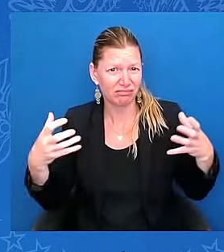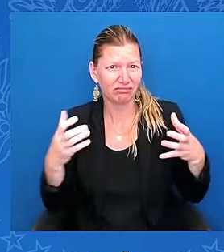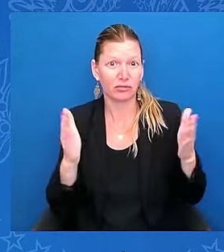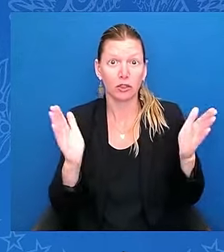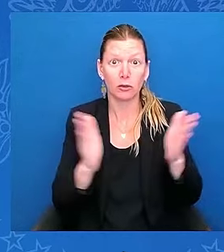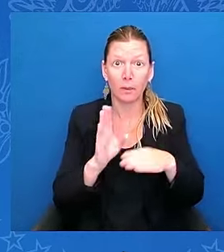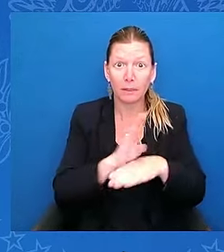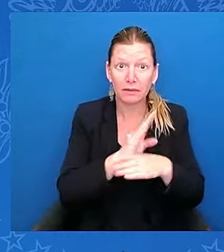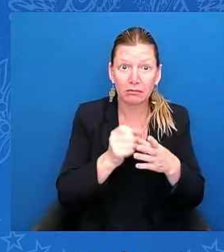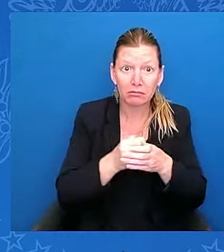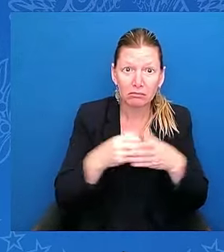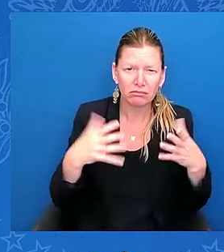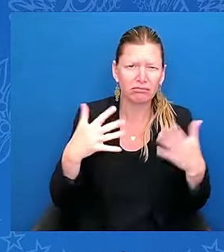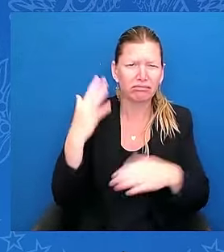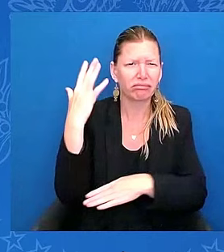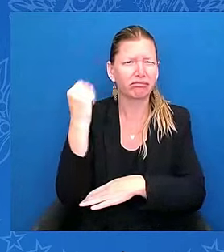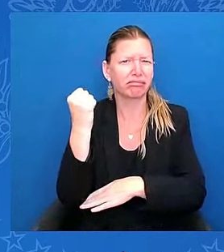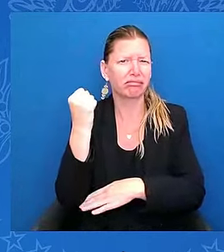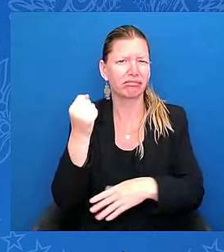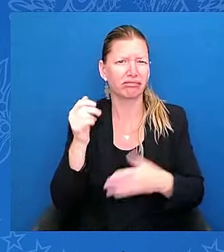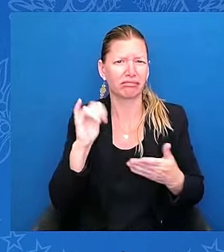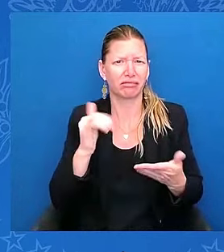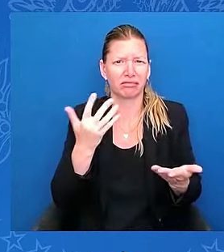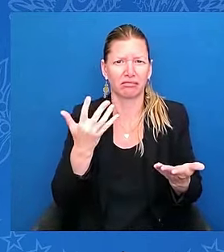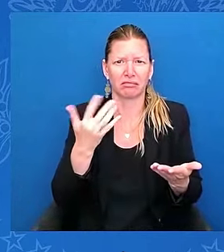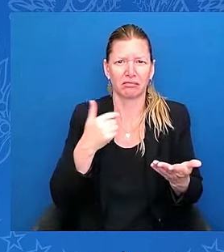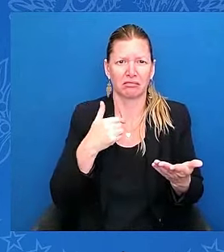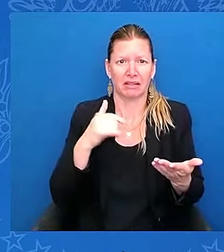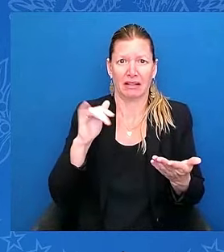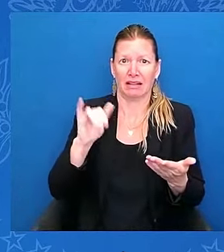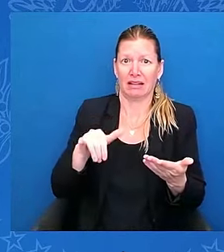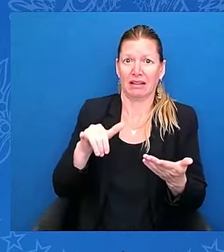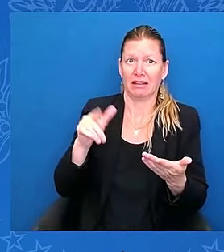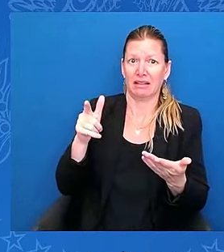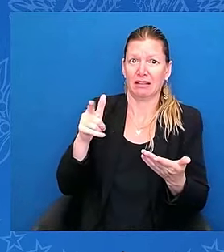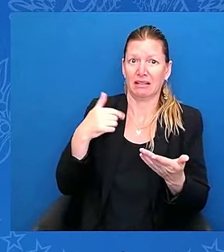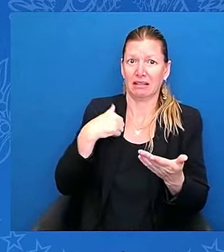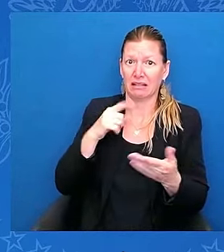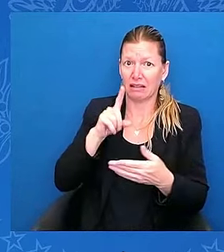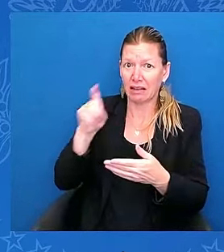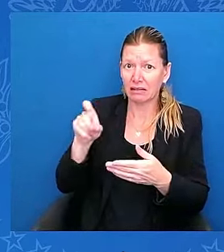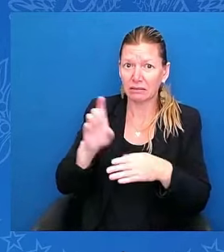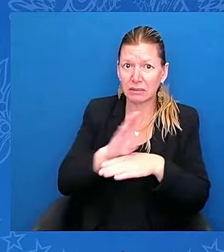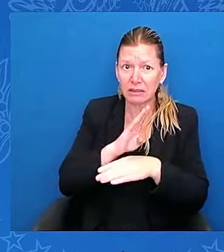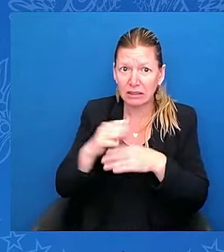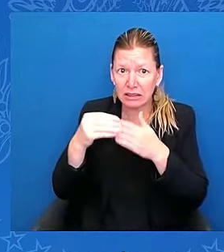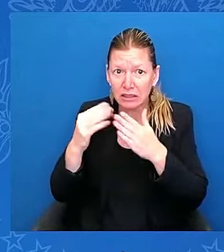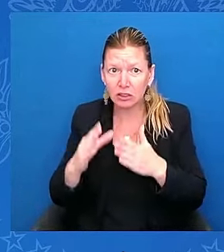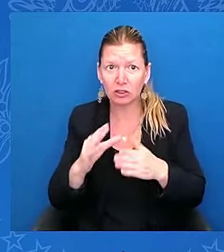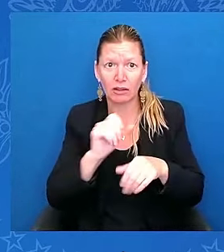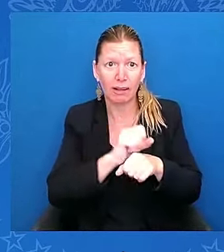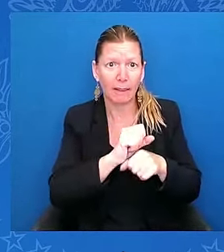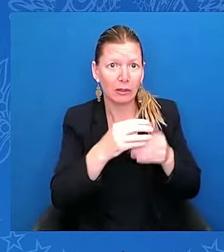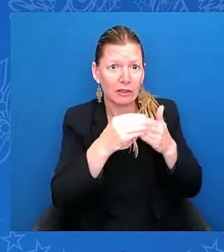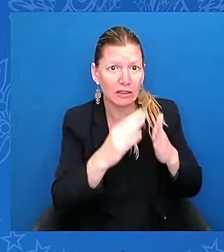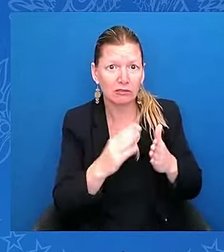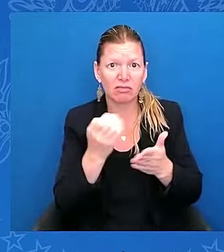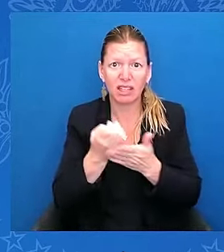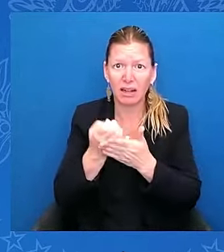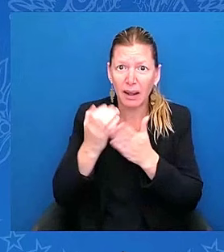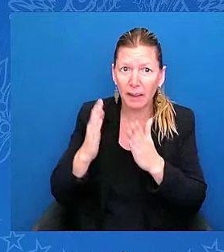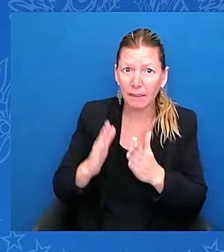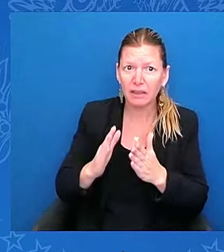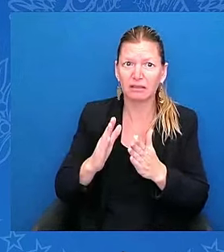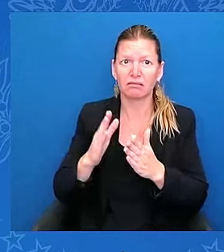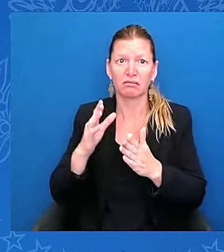leaders, ask economists, ask elected officials. They know it's good for American business. They know it's good for the American economy. They know